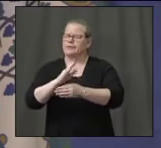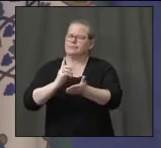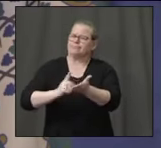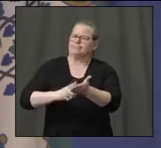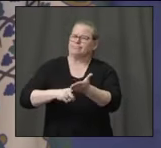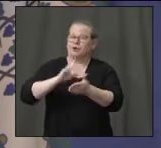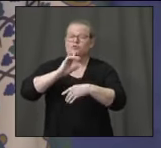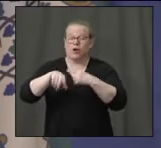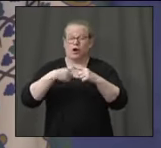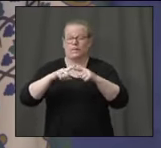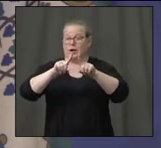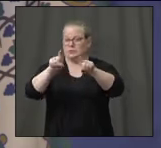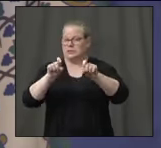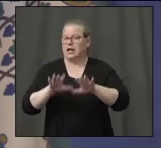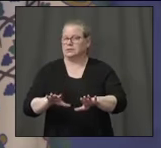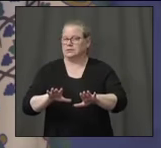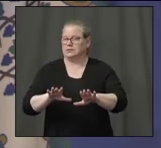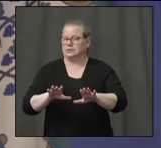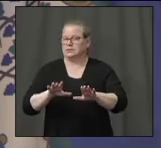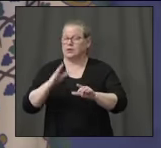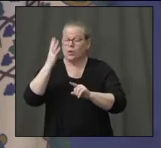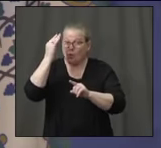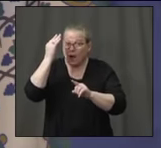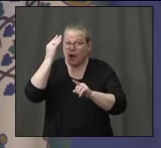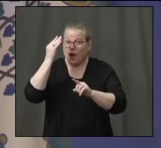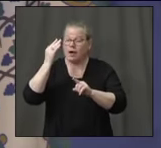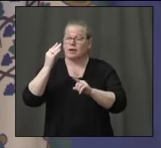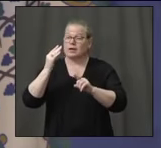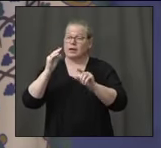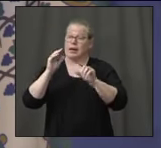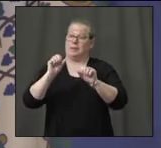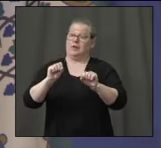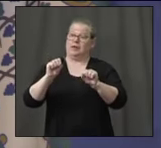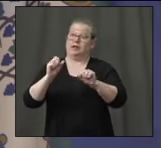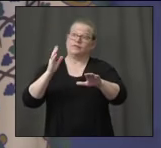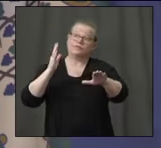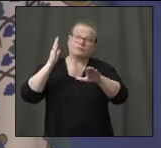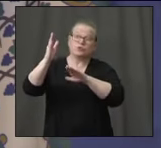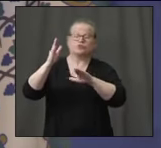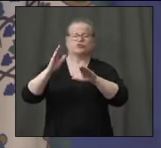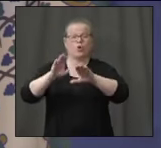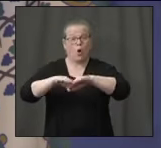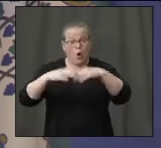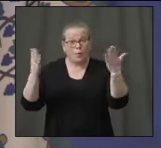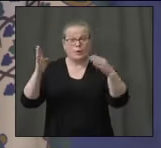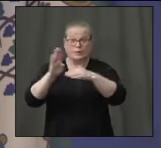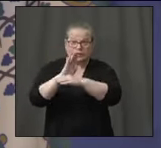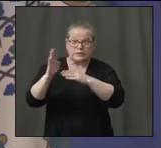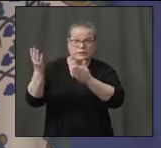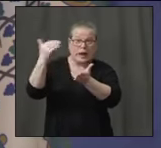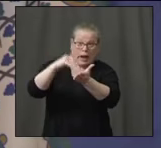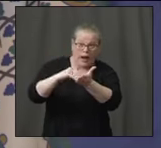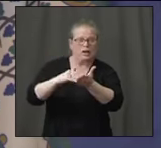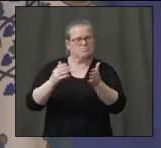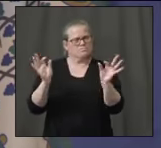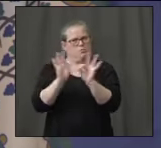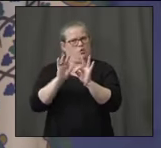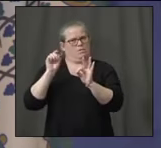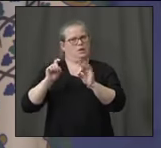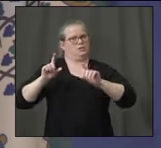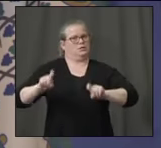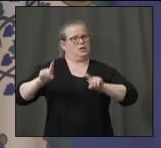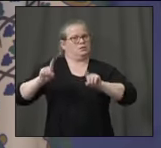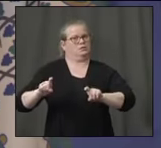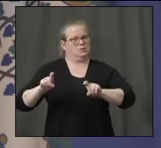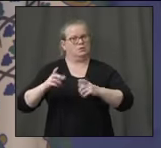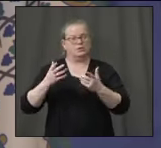focus on this afternoon because testing is so key to our being able to reopen our economy again. Backed by popular demand is Jeff